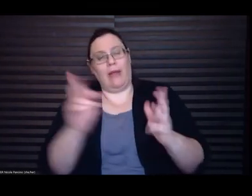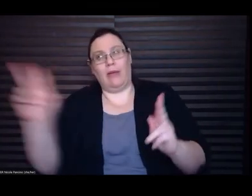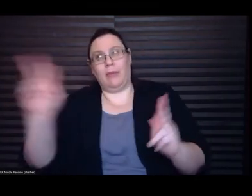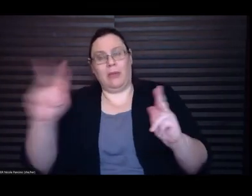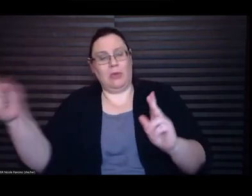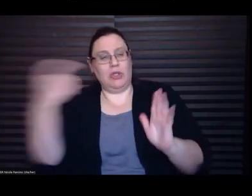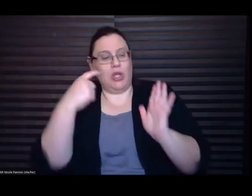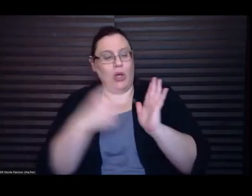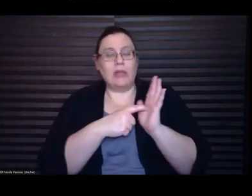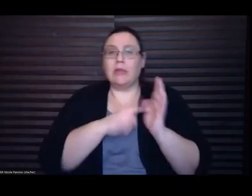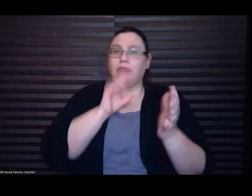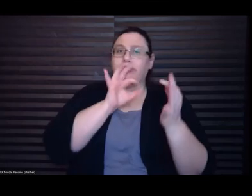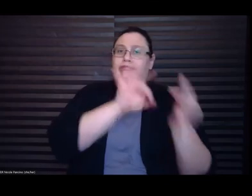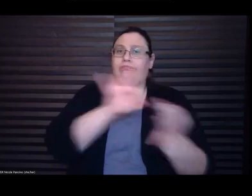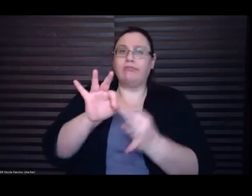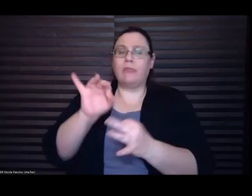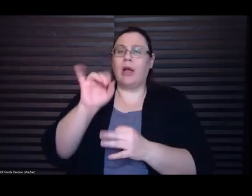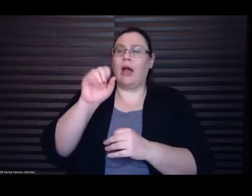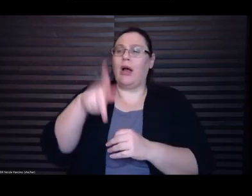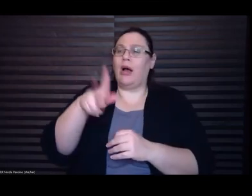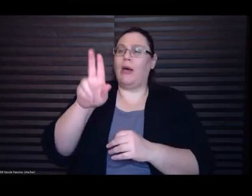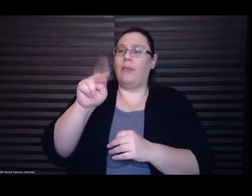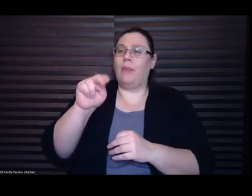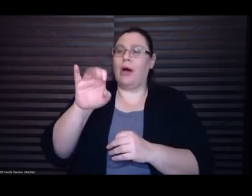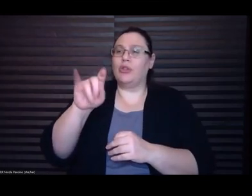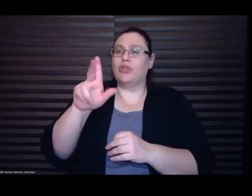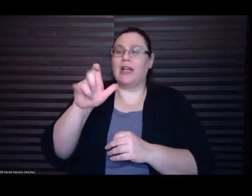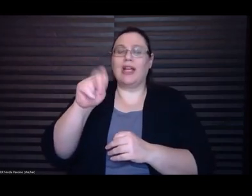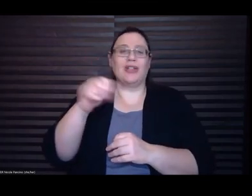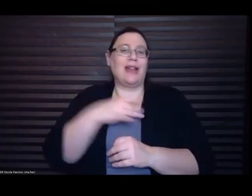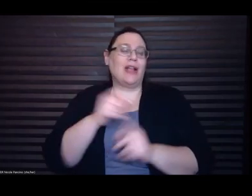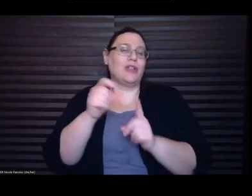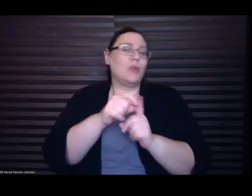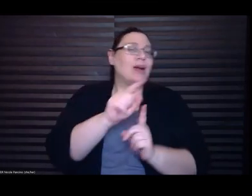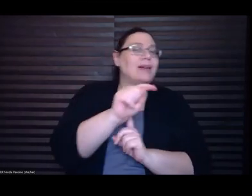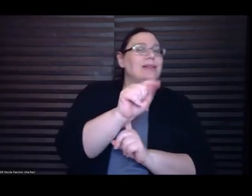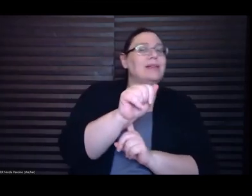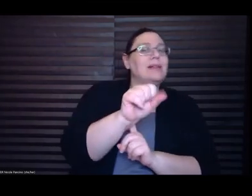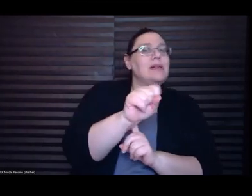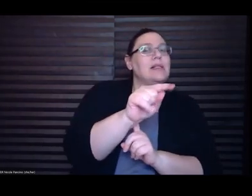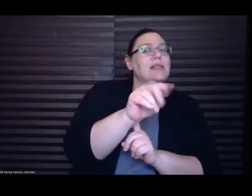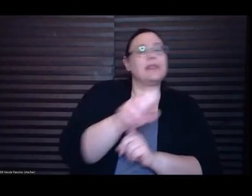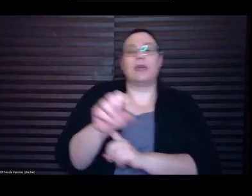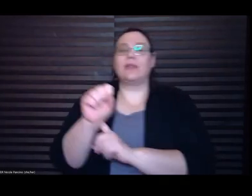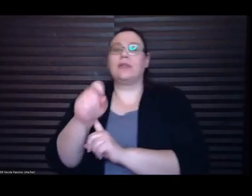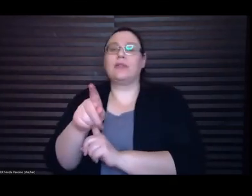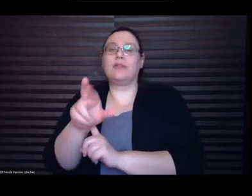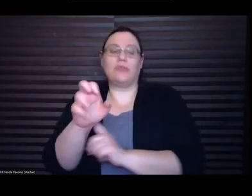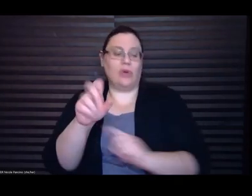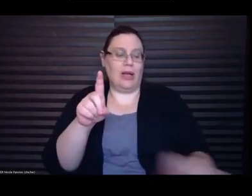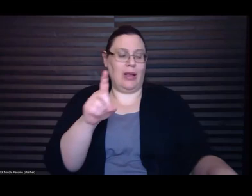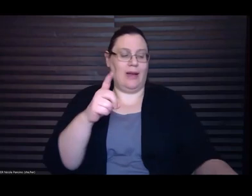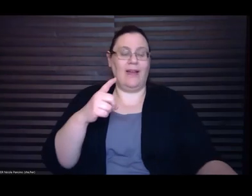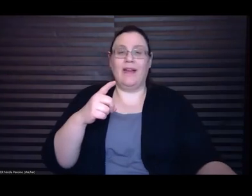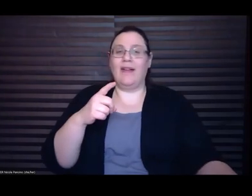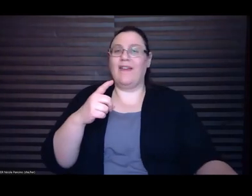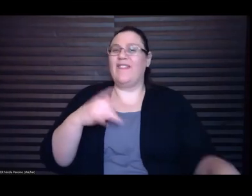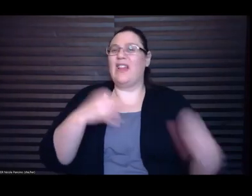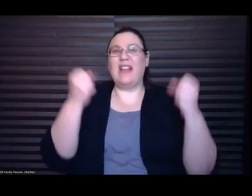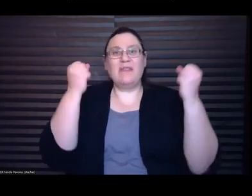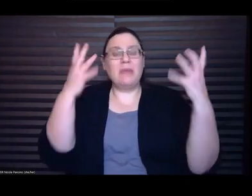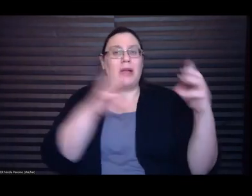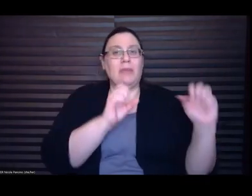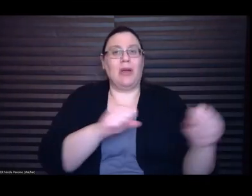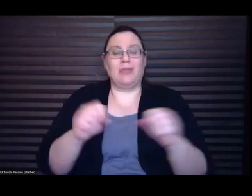spread. The empty text field is full of possibilities. Of course, I worry about IT remoting into my computer or my internet